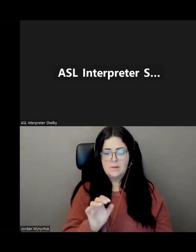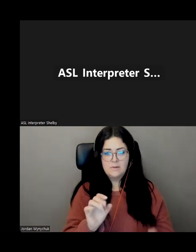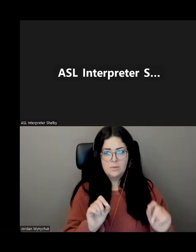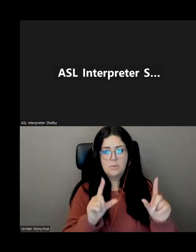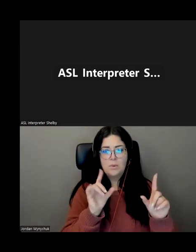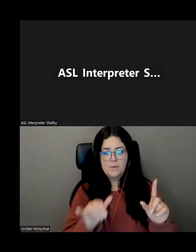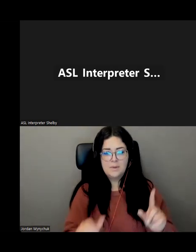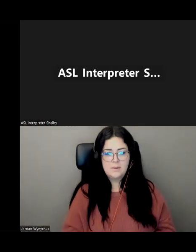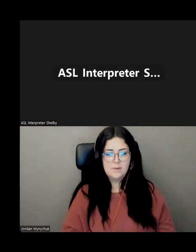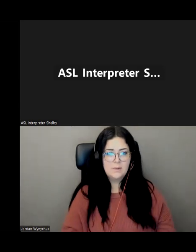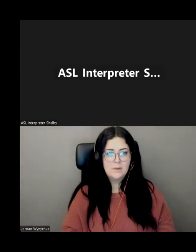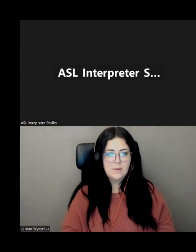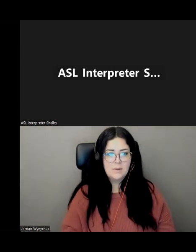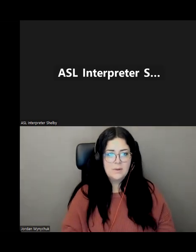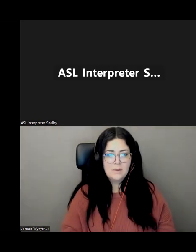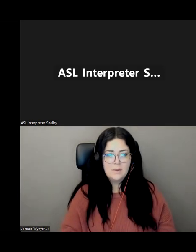there's